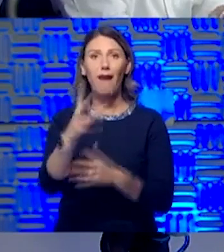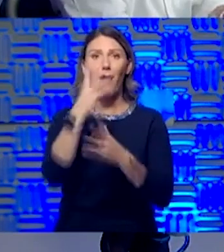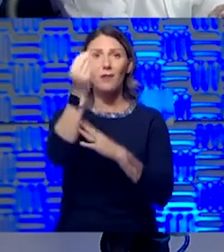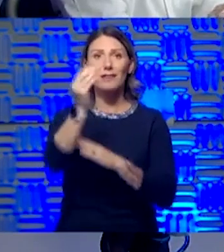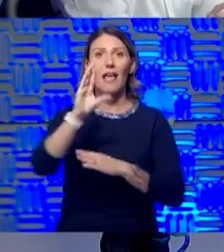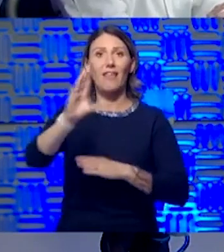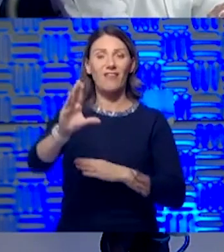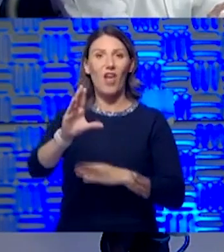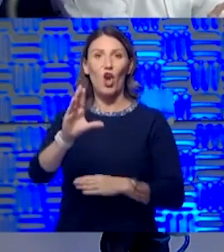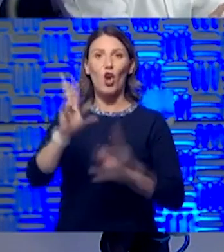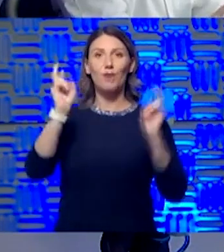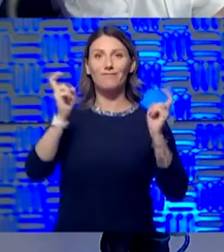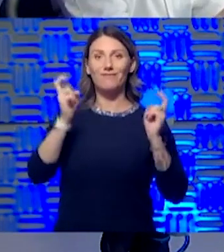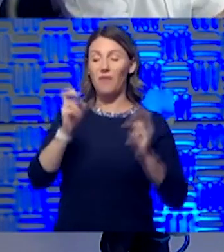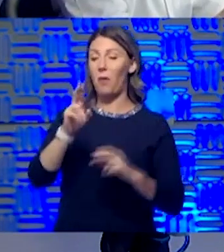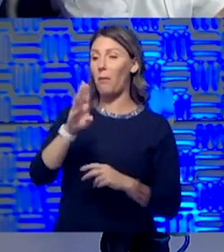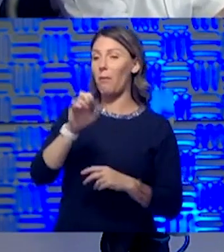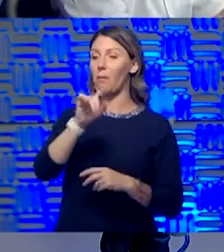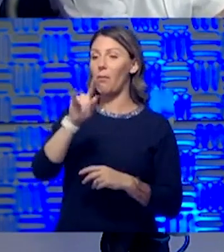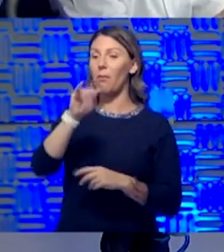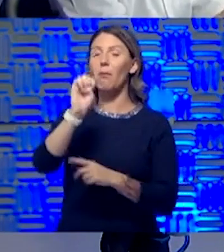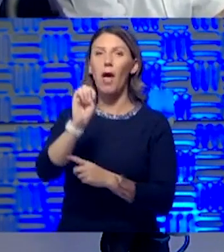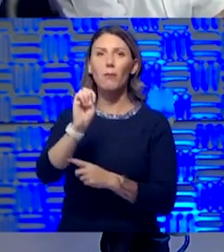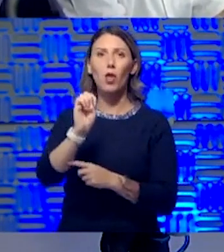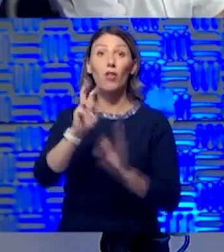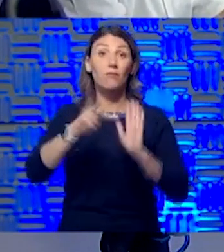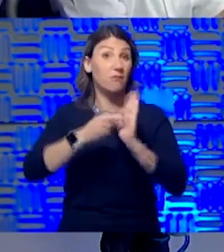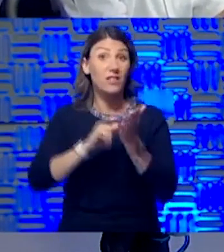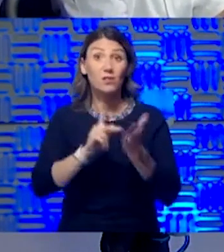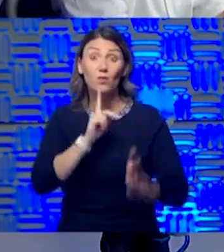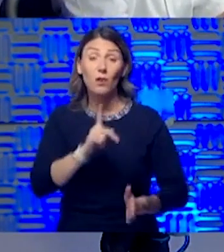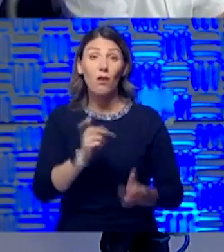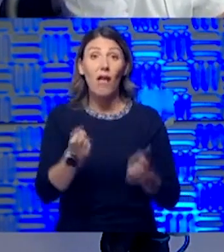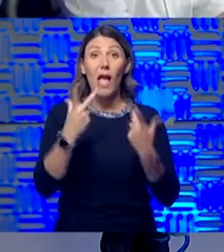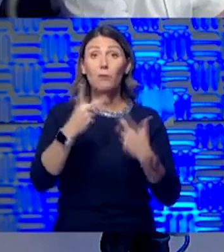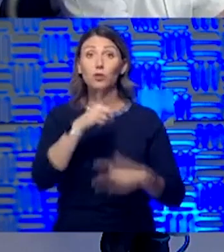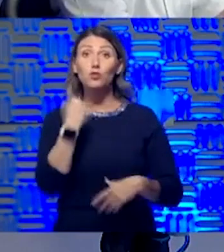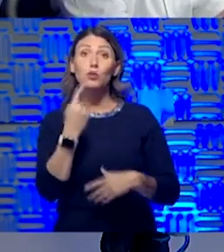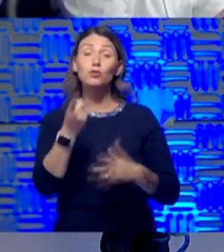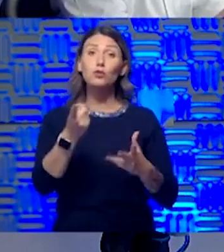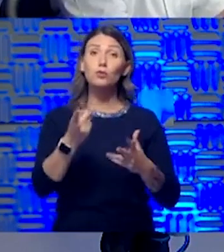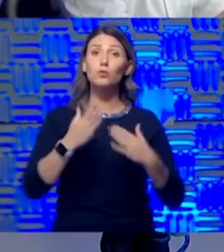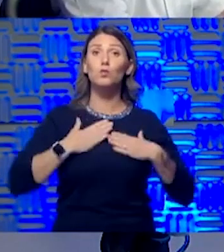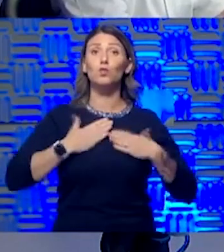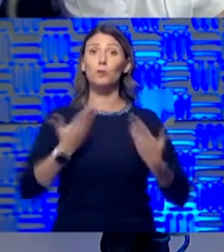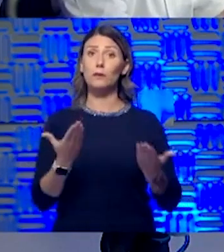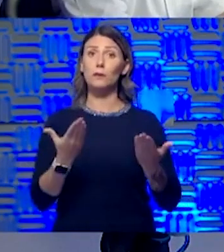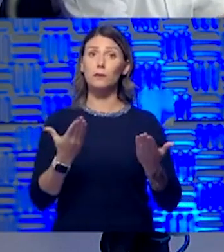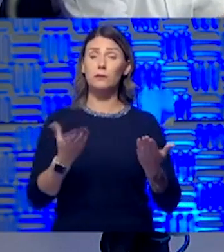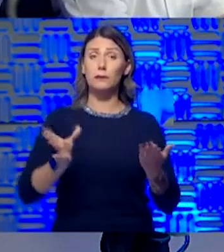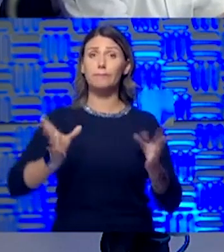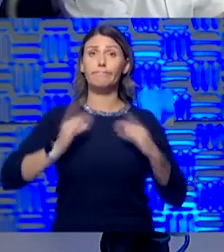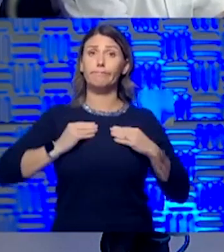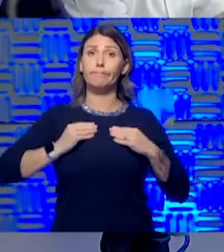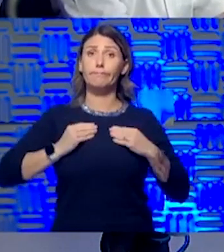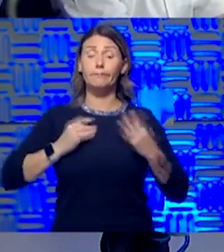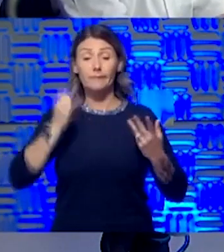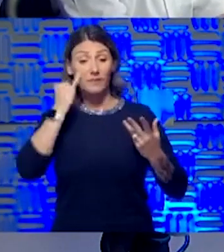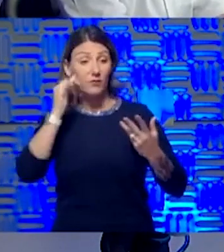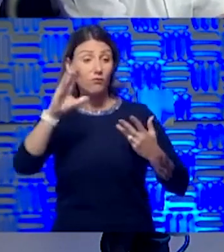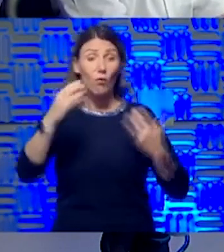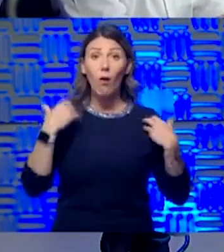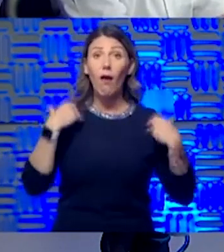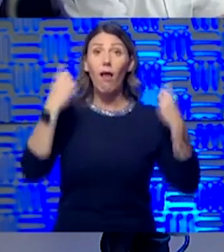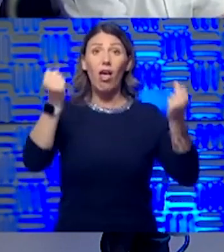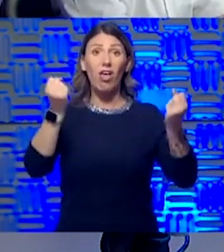much risk are you willing to entertain in your life is the question for that. And what's your underlying health like? I mean, if you're healthy and someone